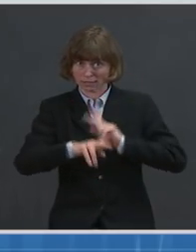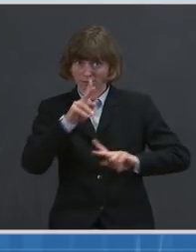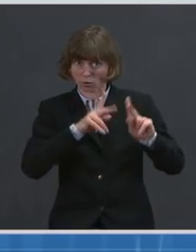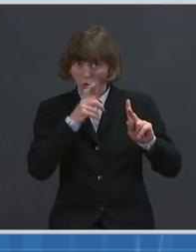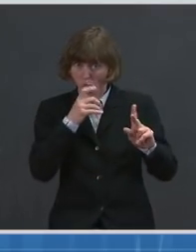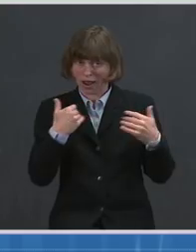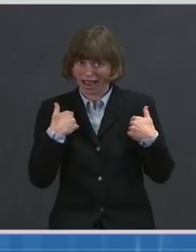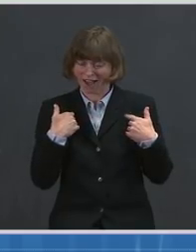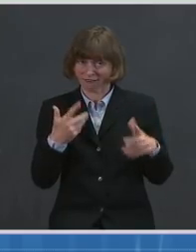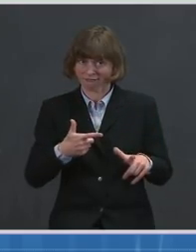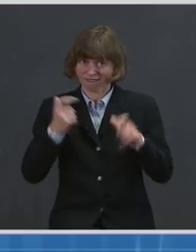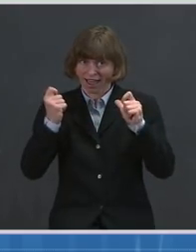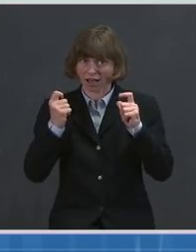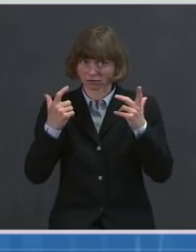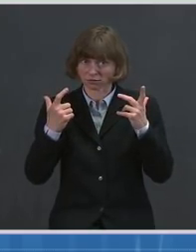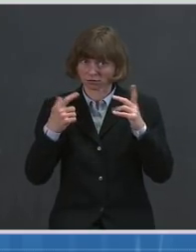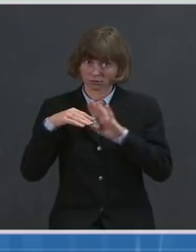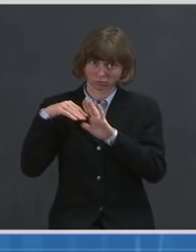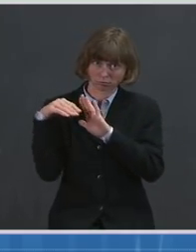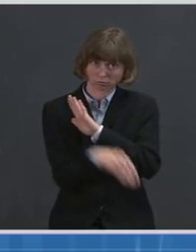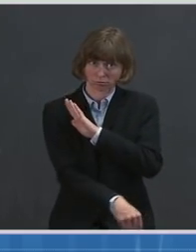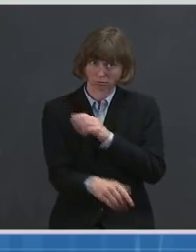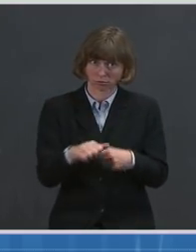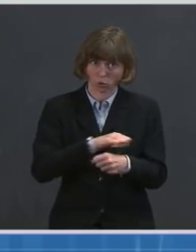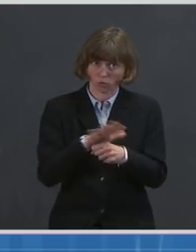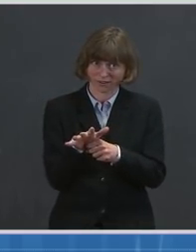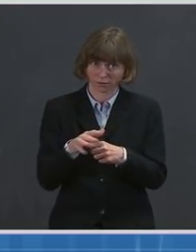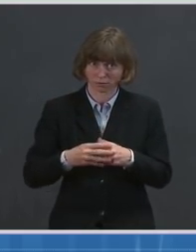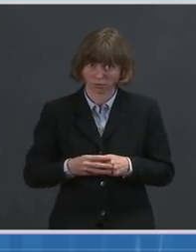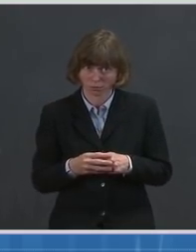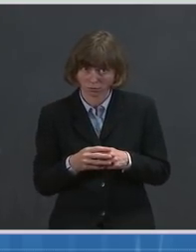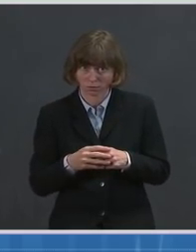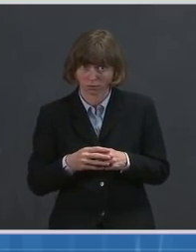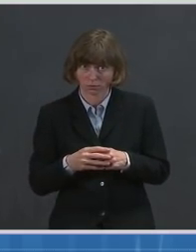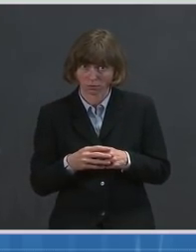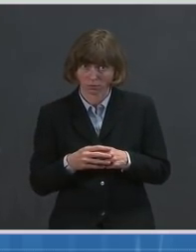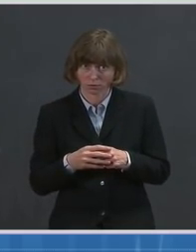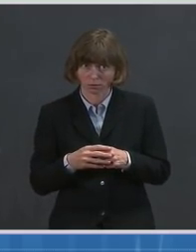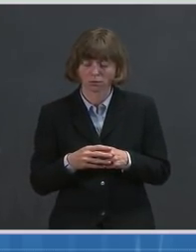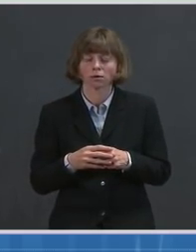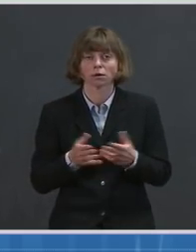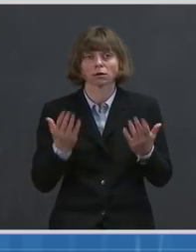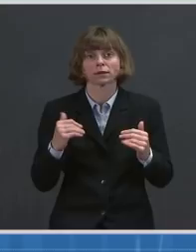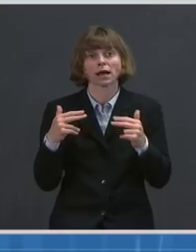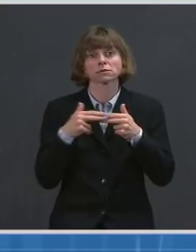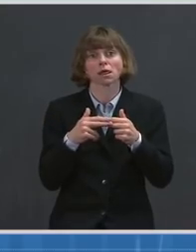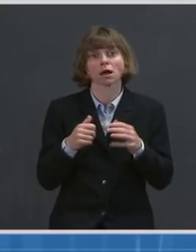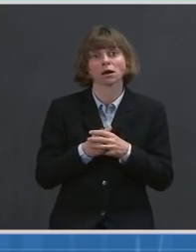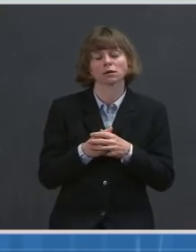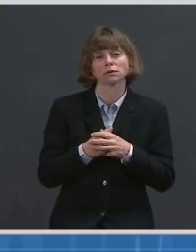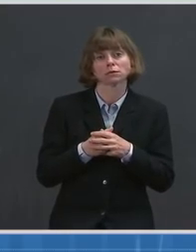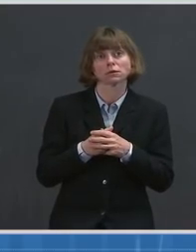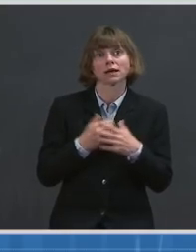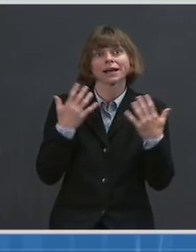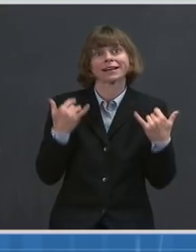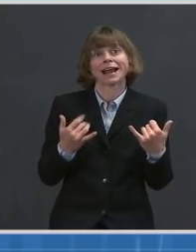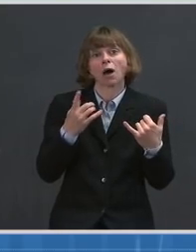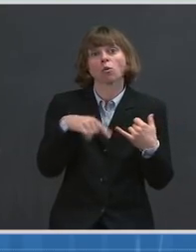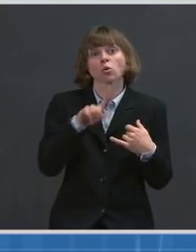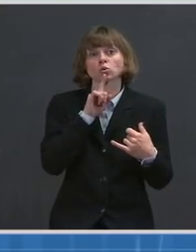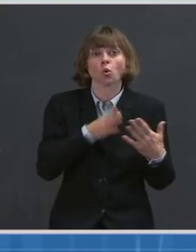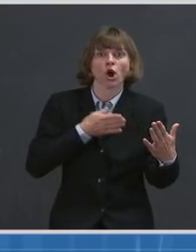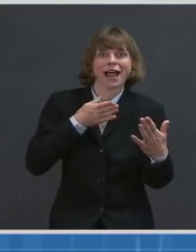rapid progression of disease. Next slide. Now, getting to the monoclonal antibodies against the virus